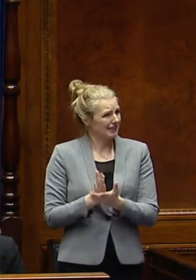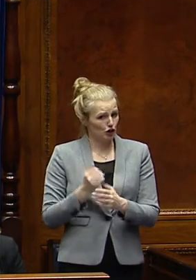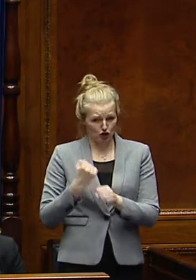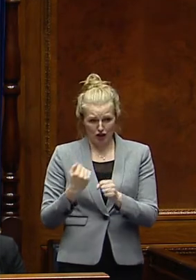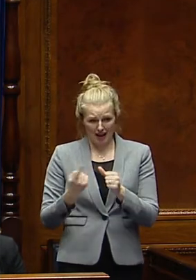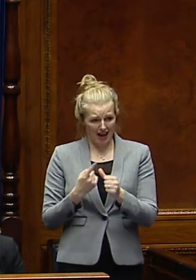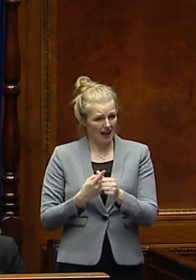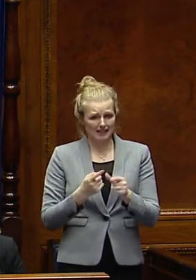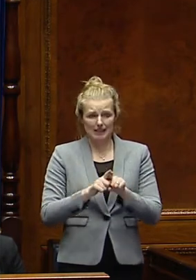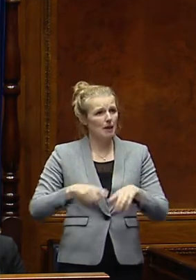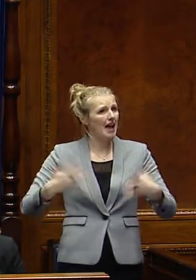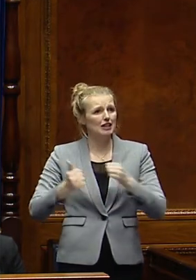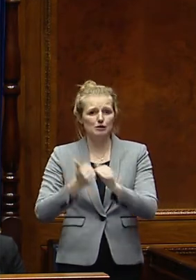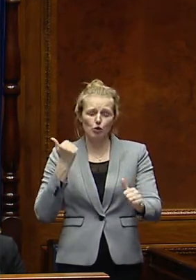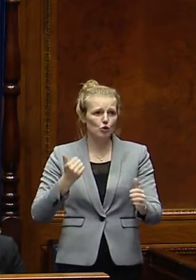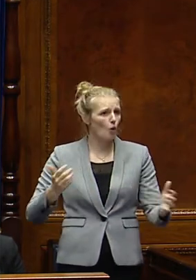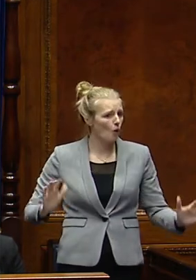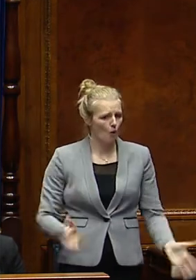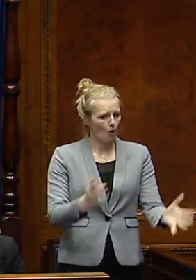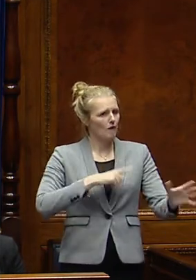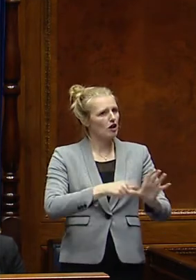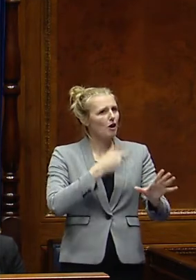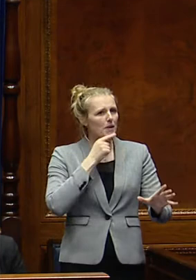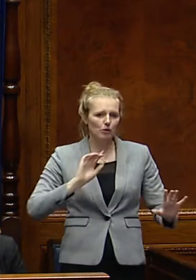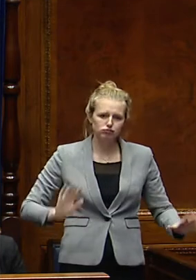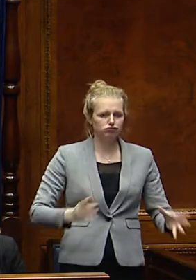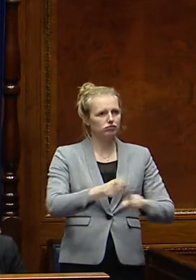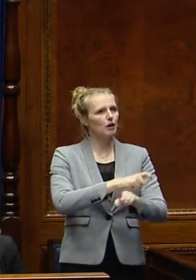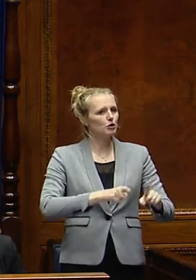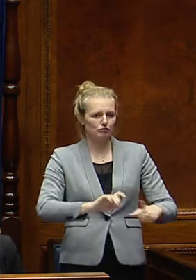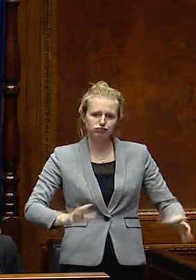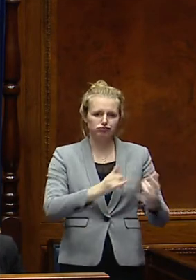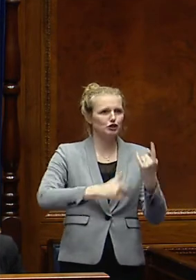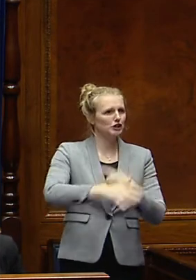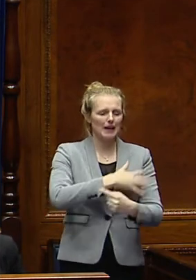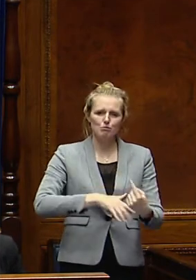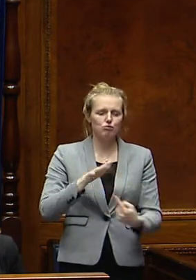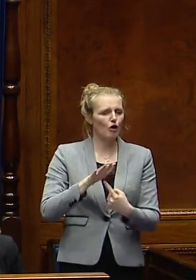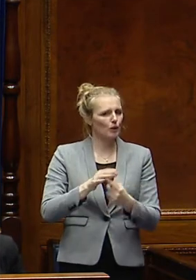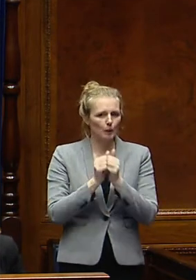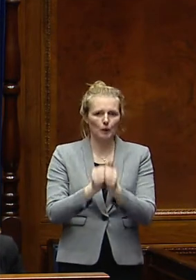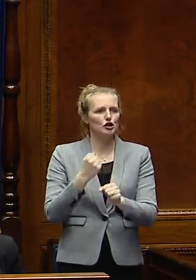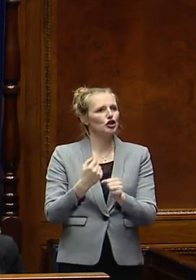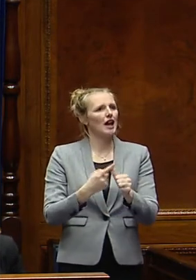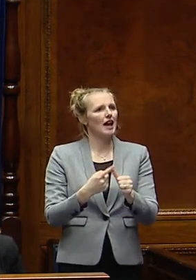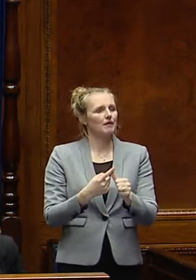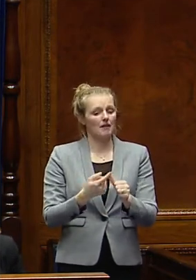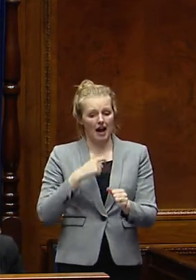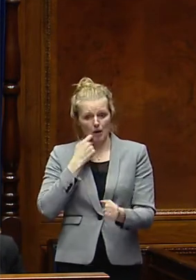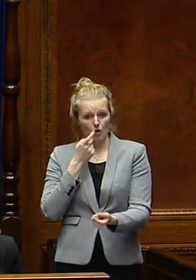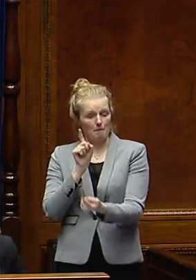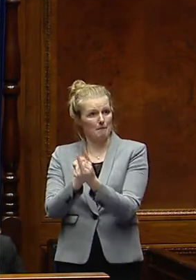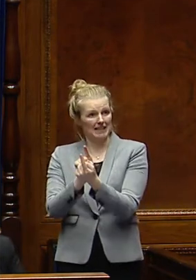GEA, like other sports, has on our young people, on our communities and on society as a whole. I will be meeting as part of my